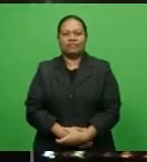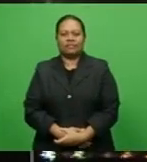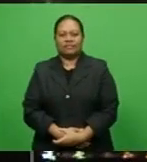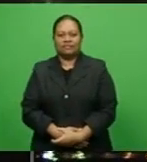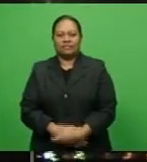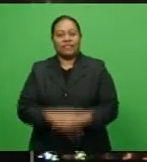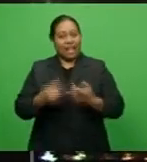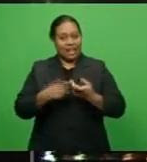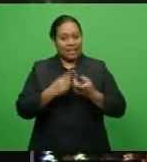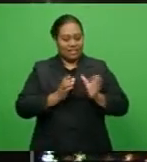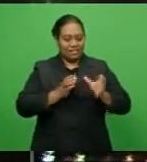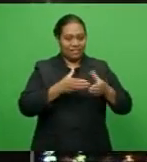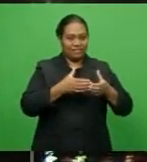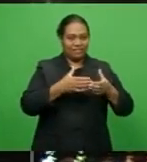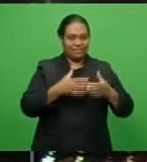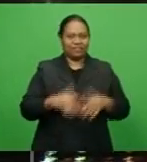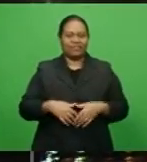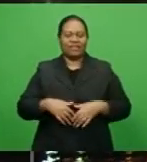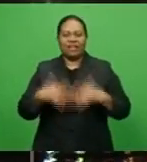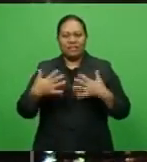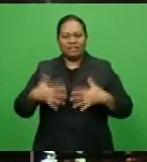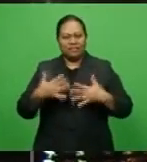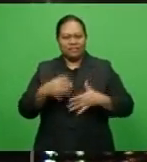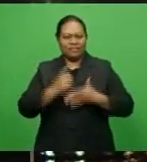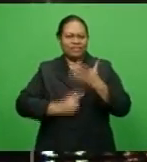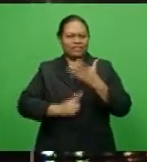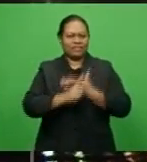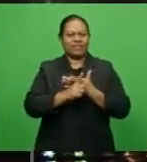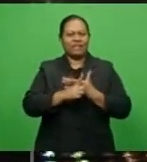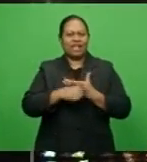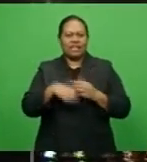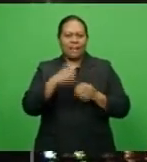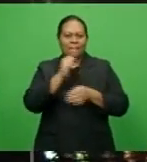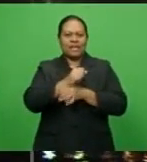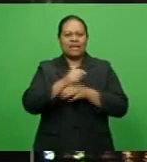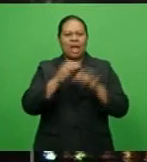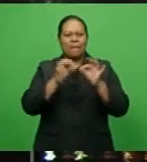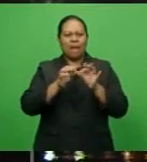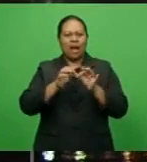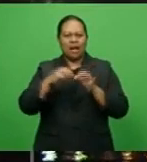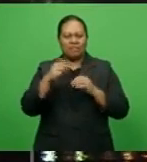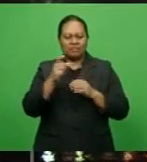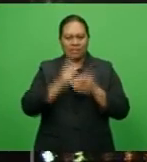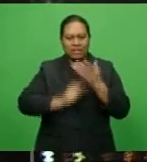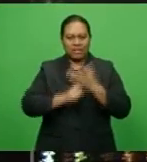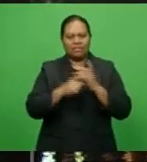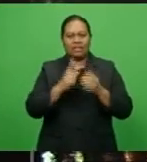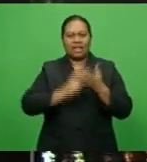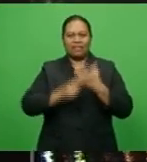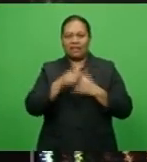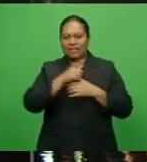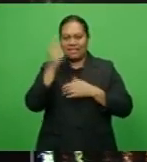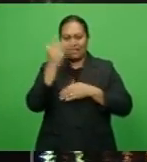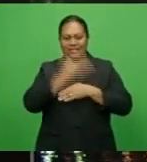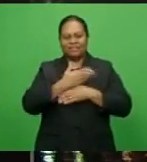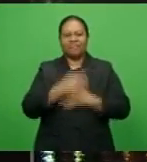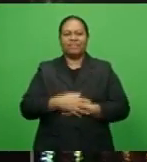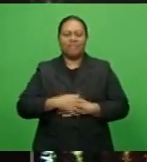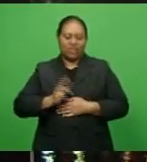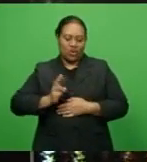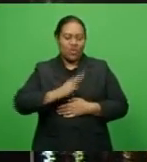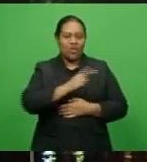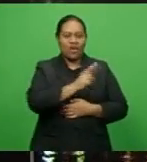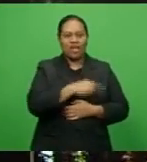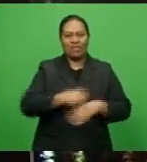In another super-rugby match last night, the Brumbies beat the Western Force 24-nil in Sydney. The River football